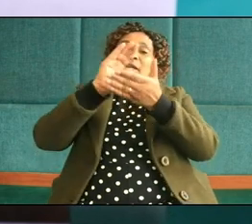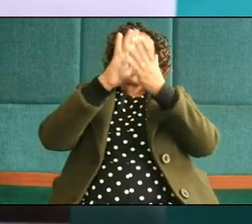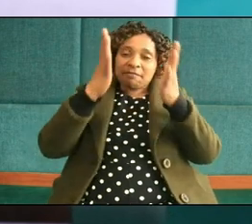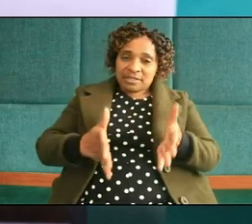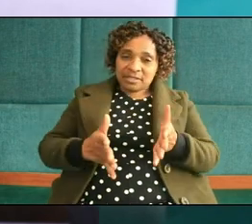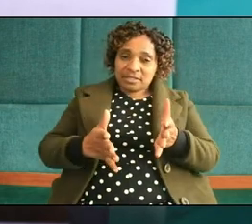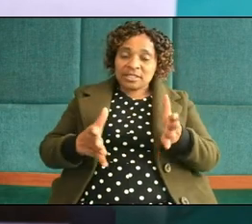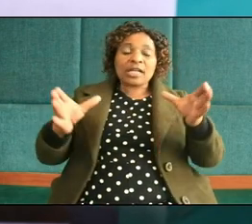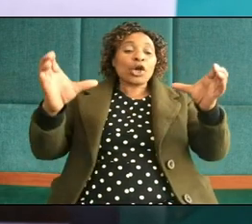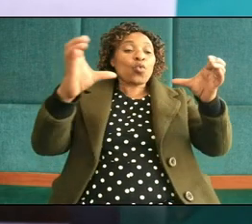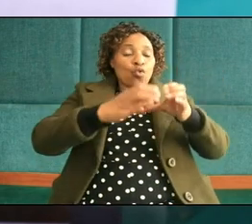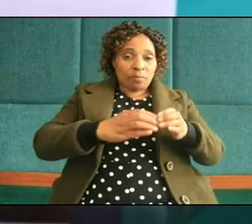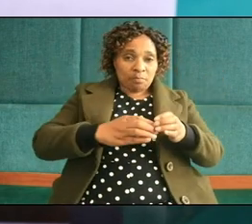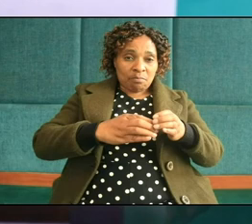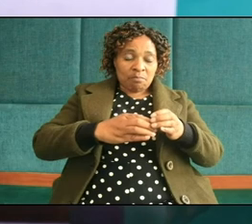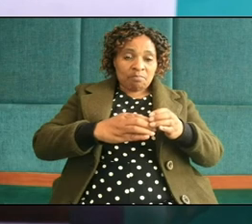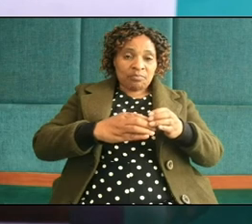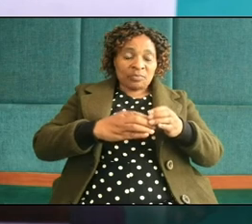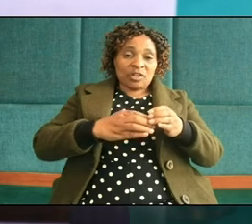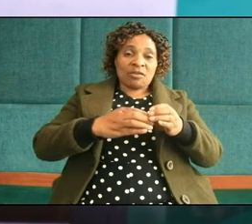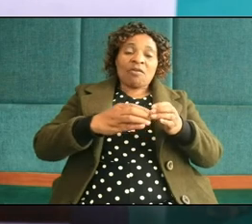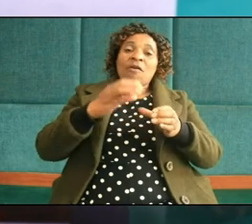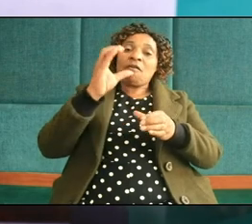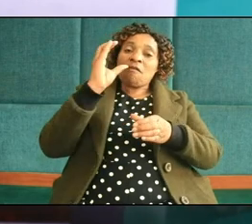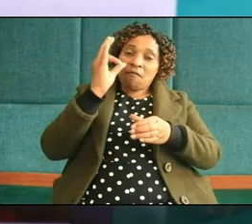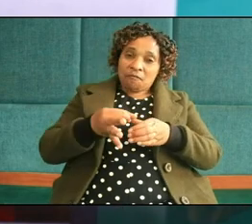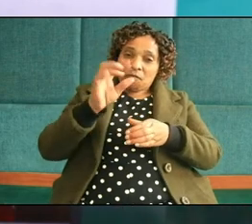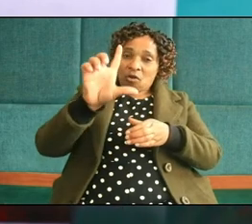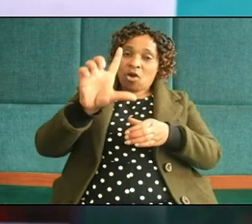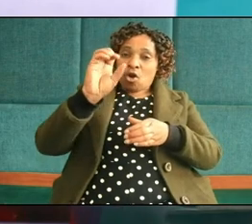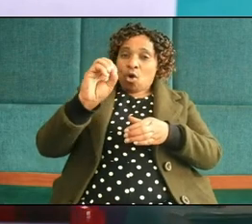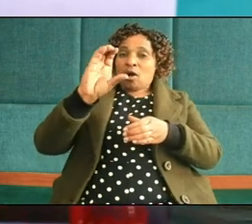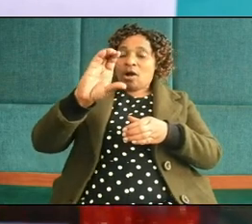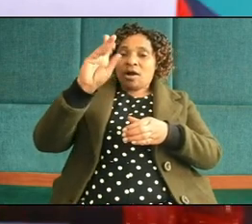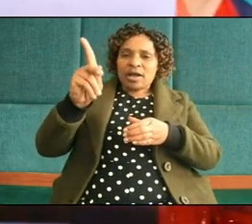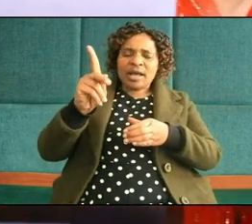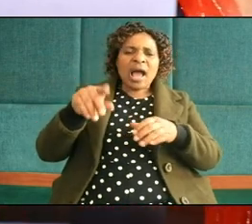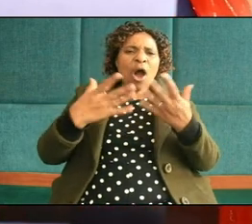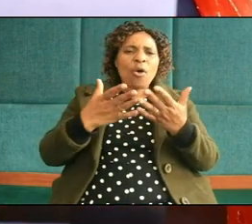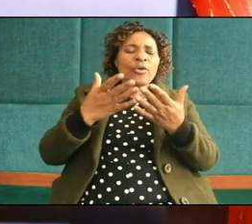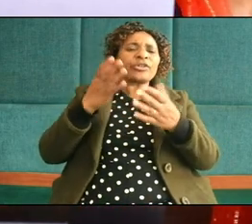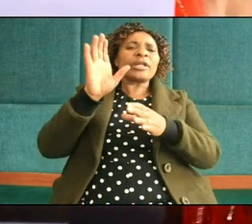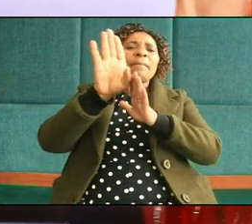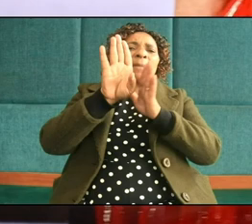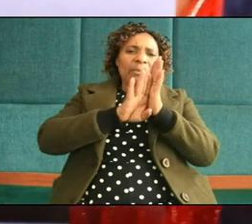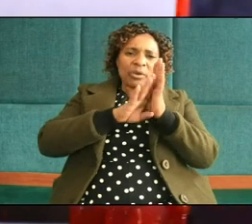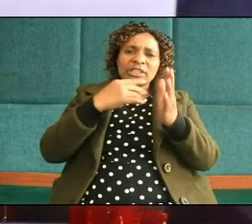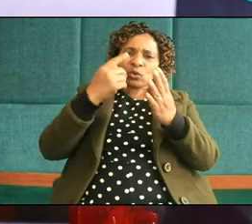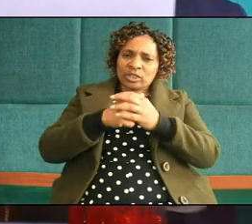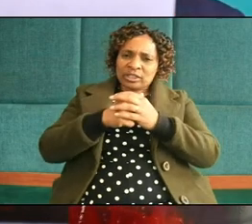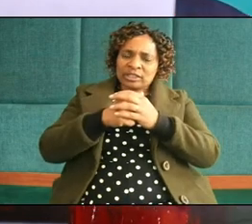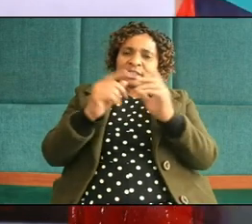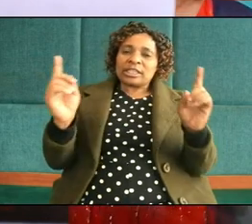of sheep and who is our Lord the Bible calls him the shepherd